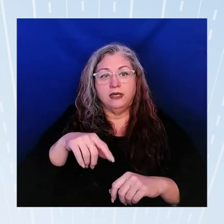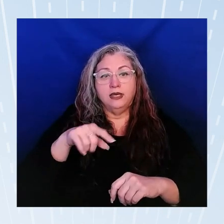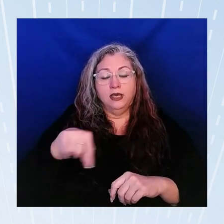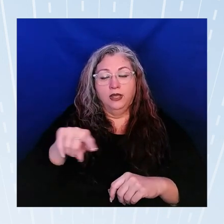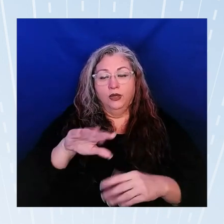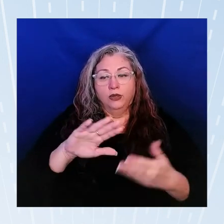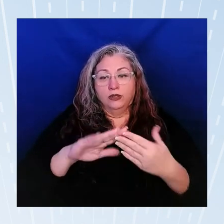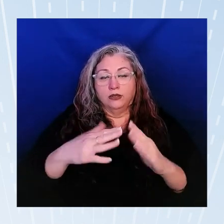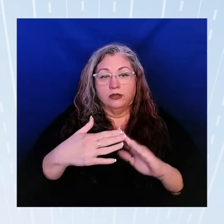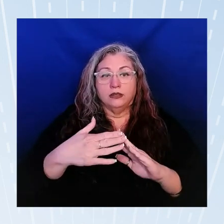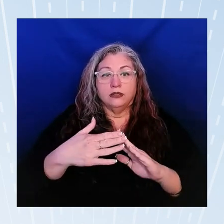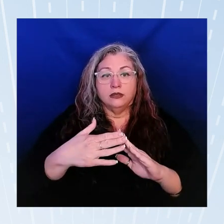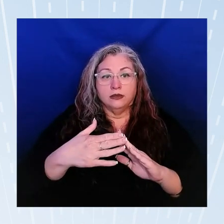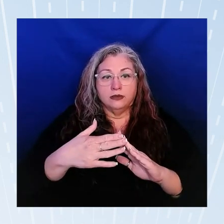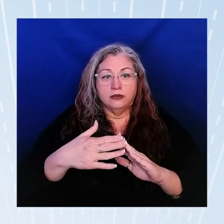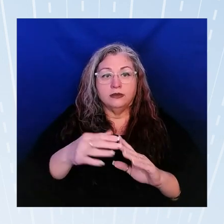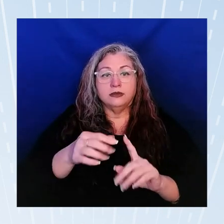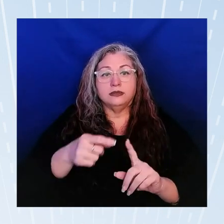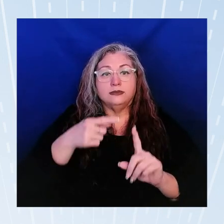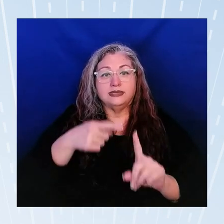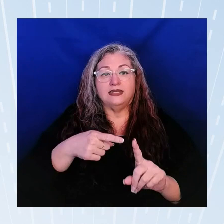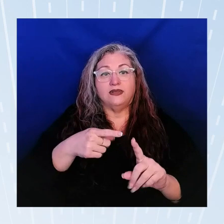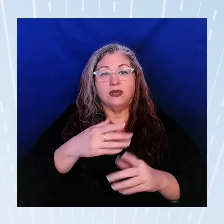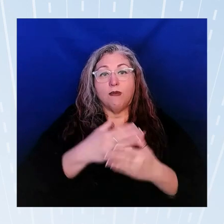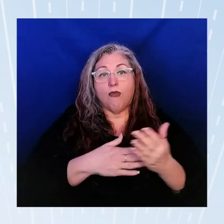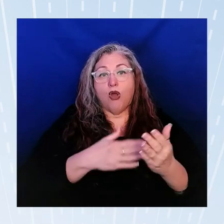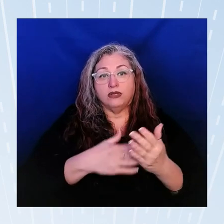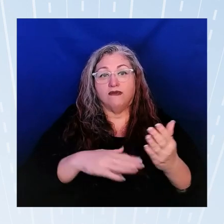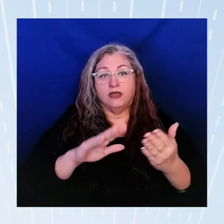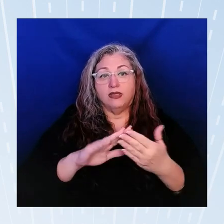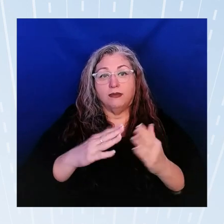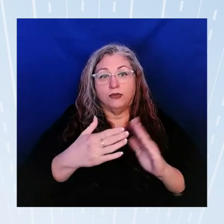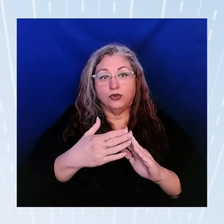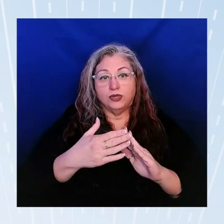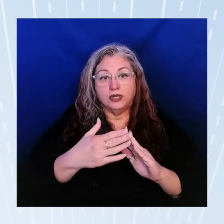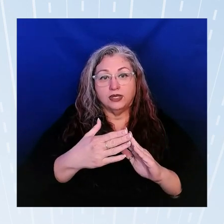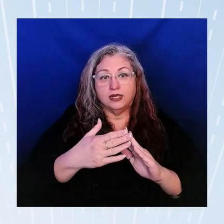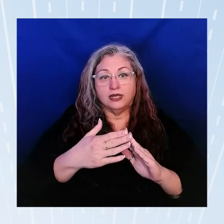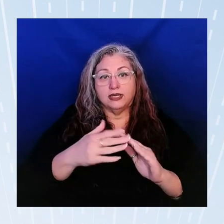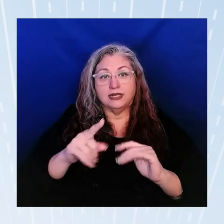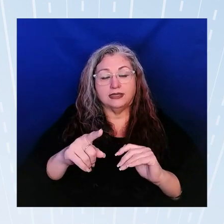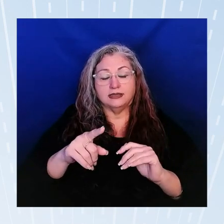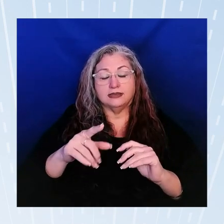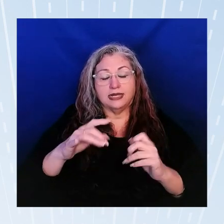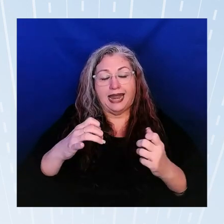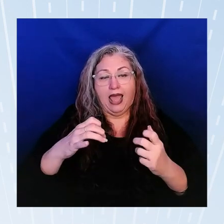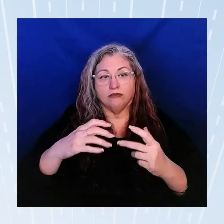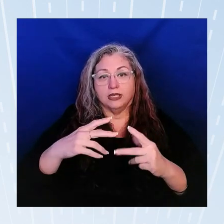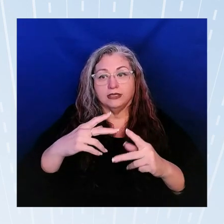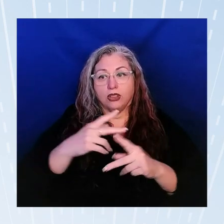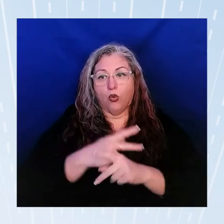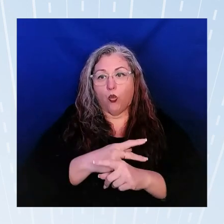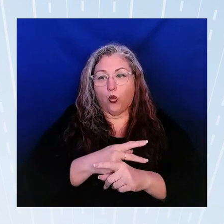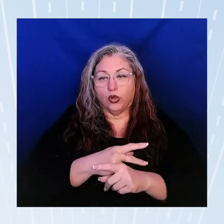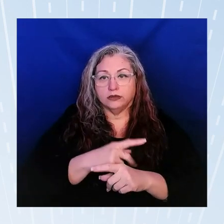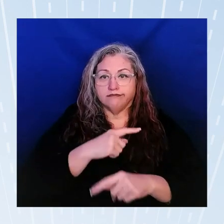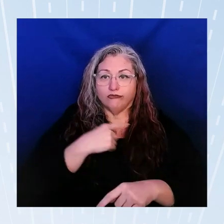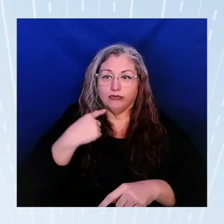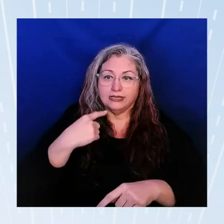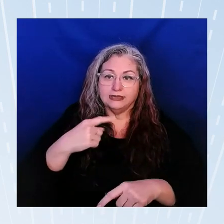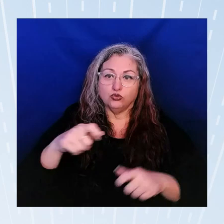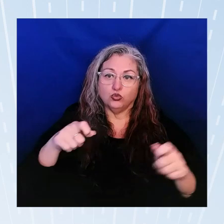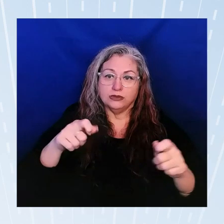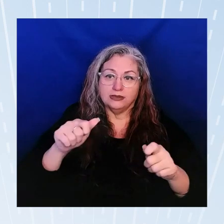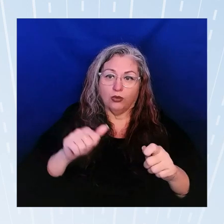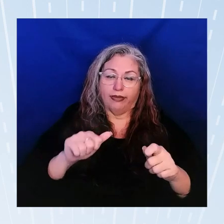specific parts of the community that it's even greater risk of dealing with those